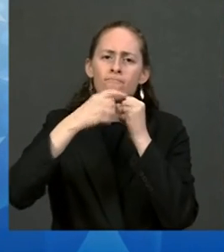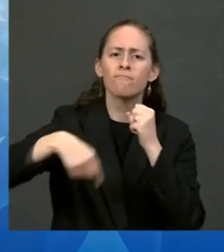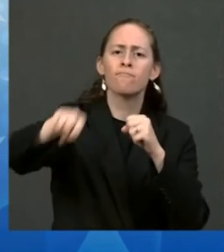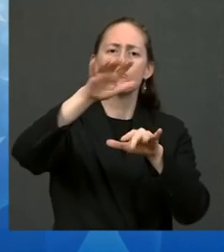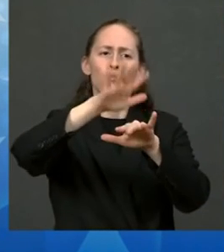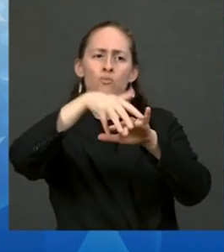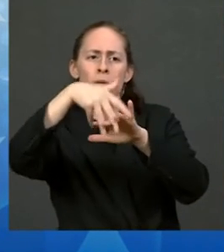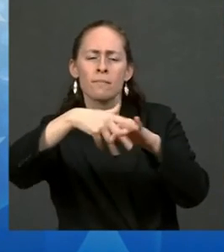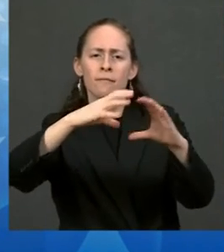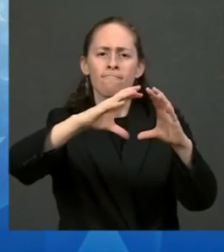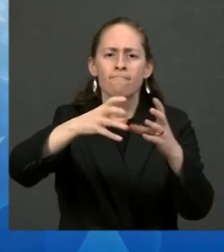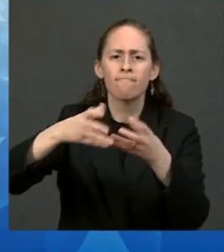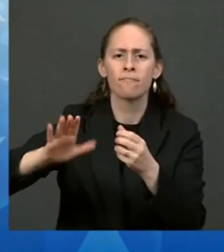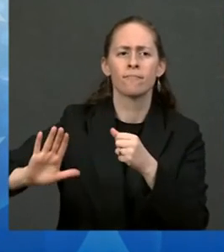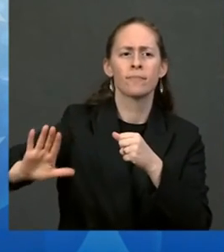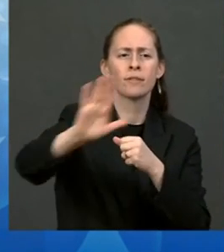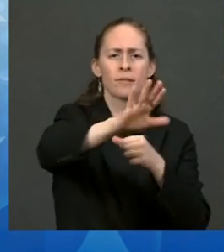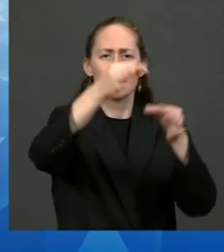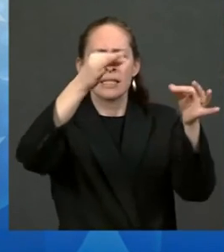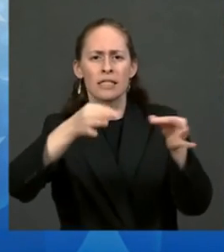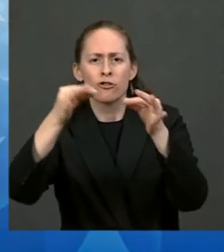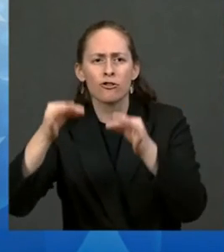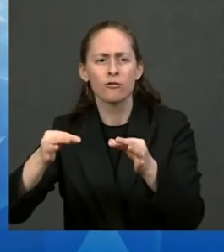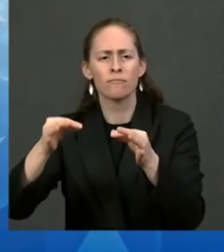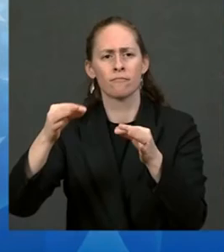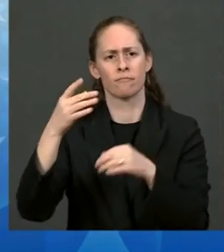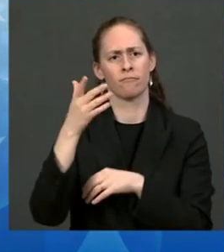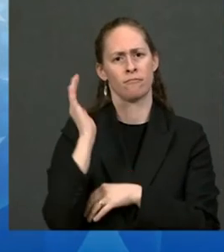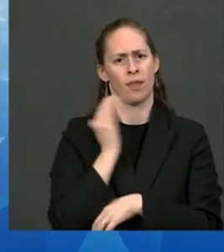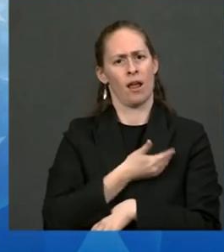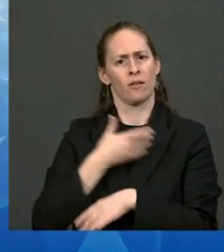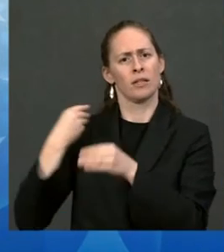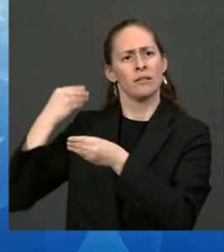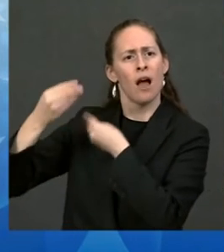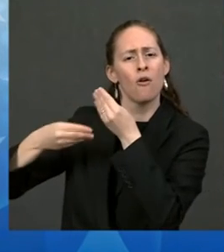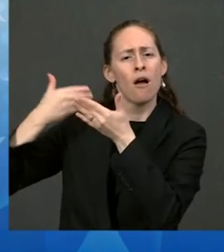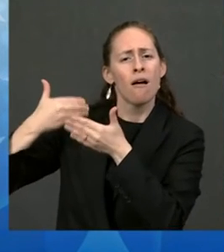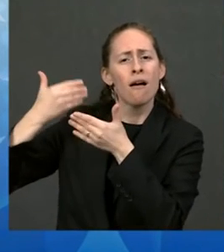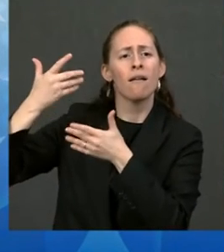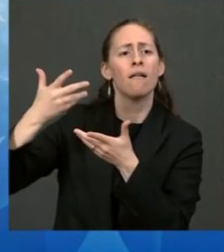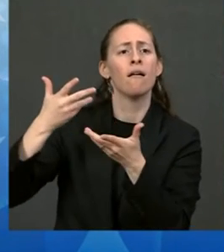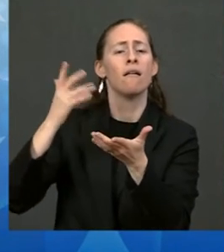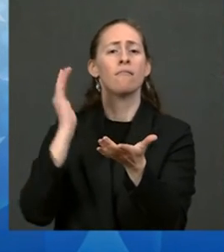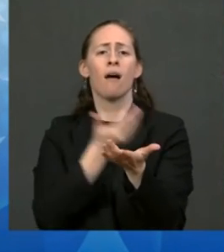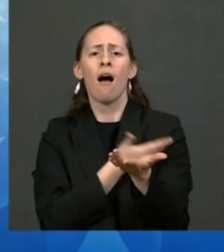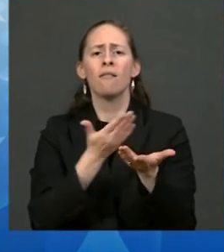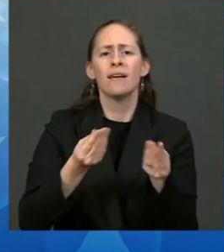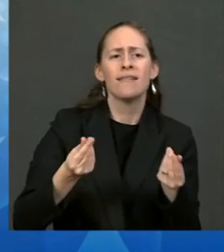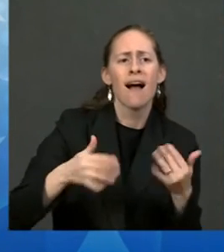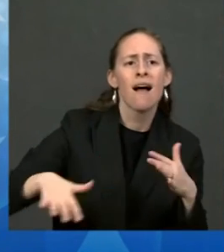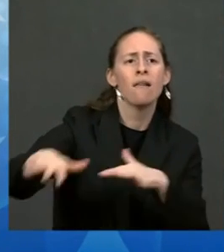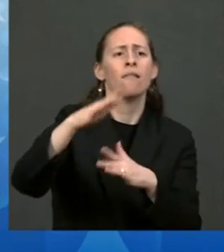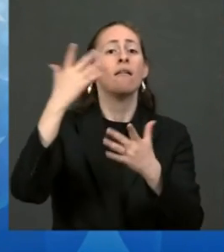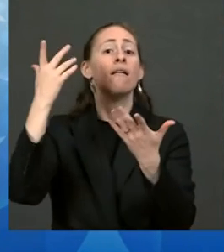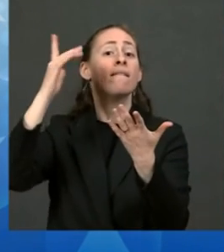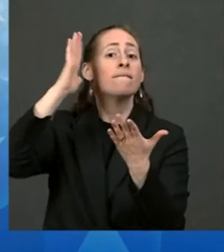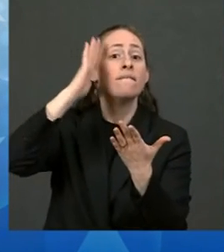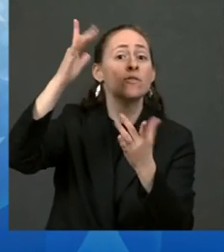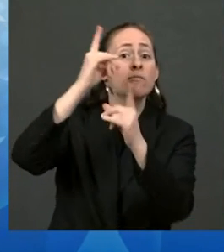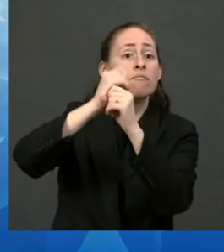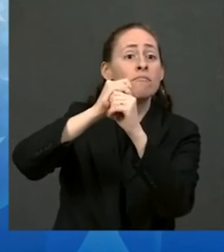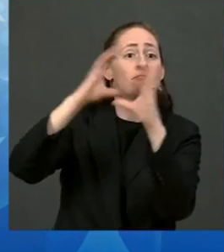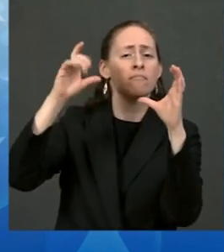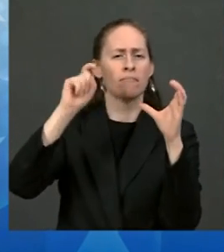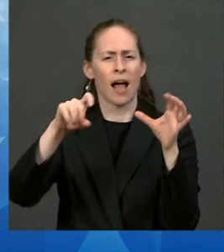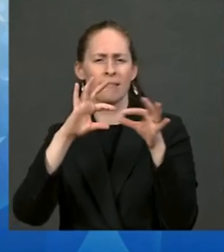are the keepers of our traditions, the defenders of our resources, and visionaries for our future. You and your